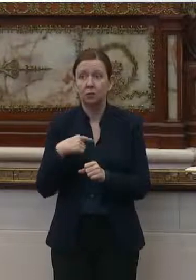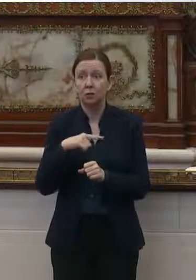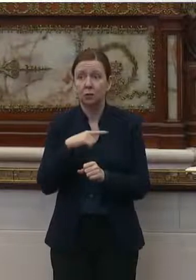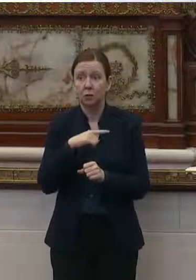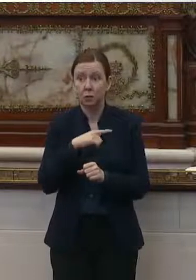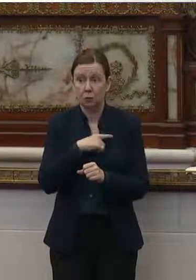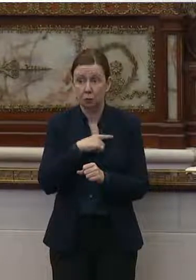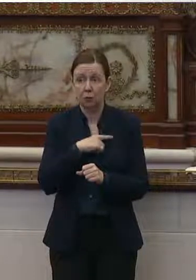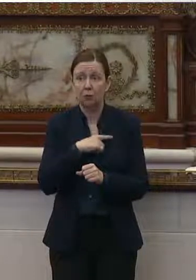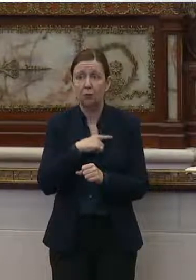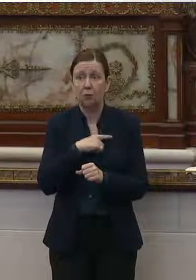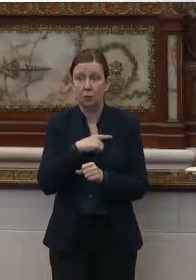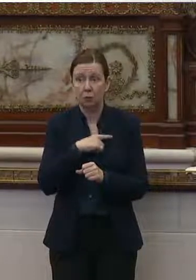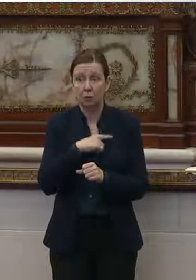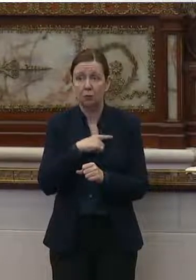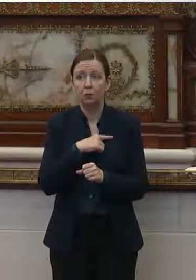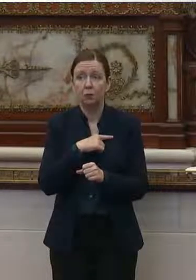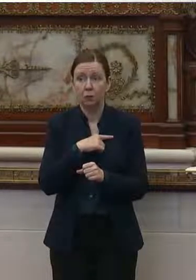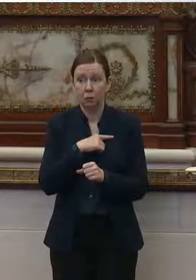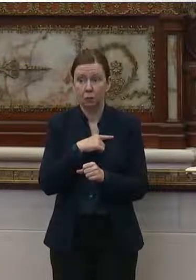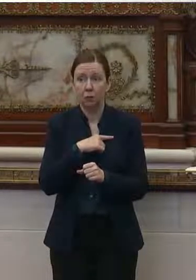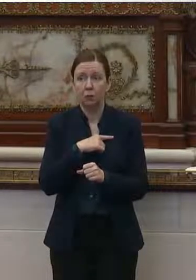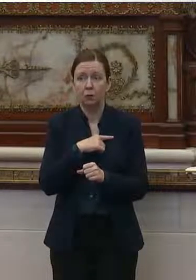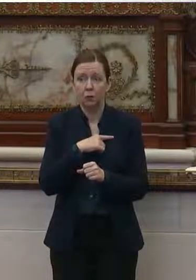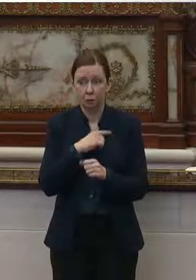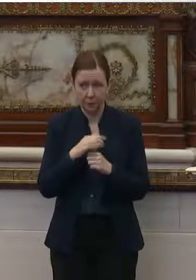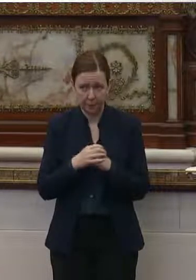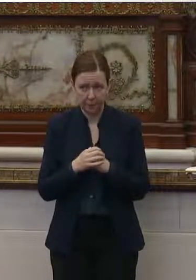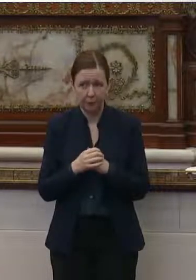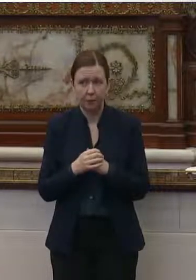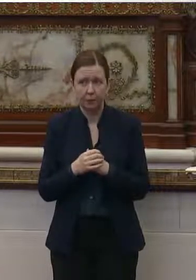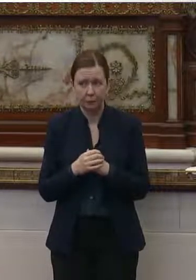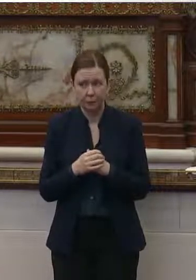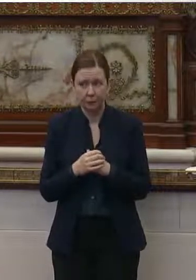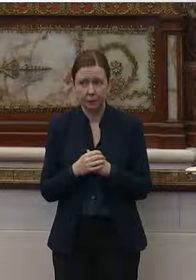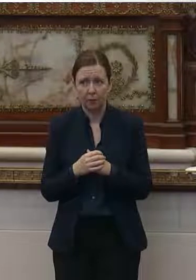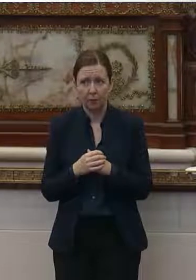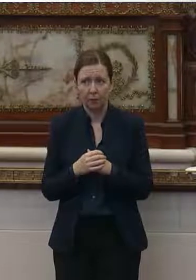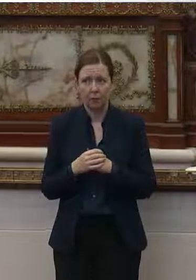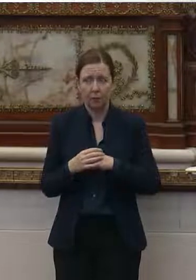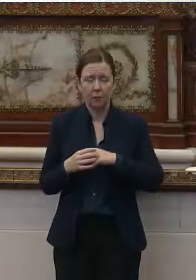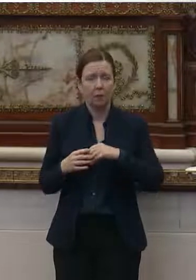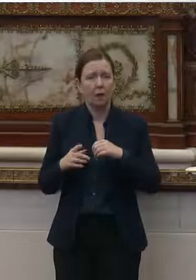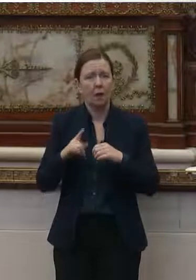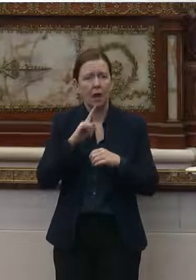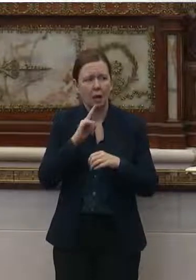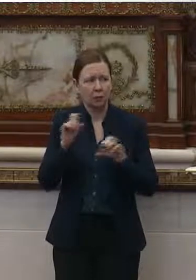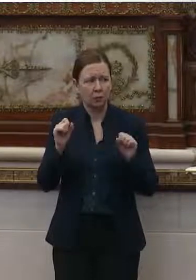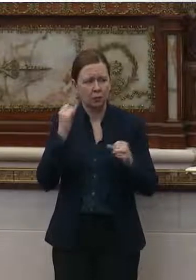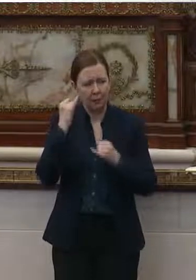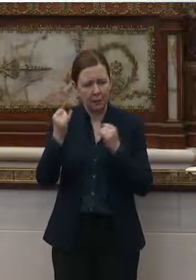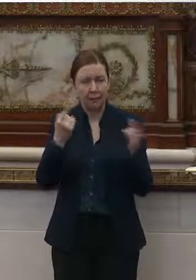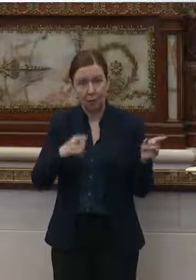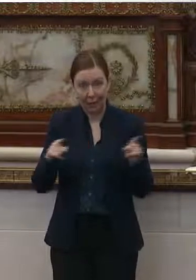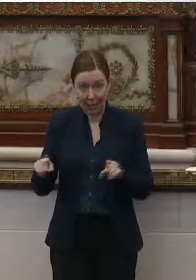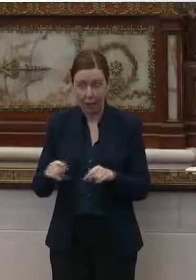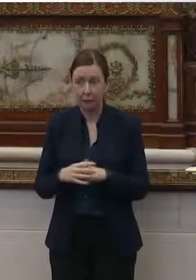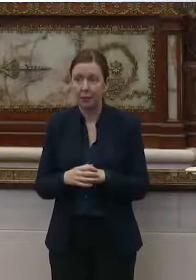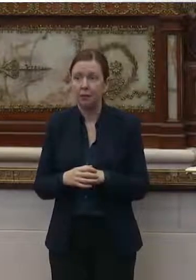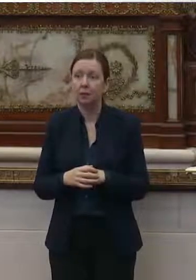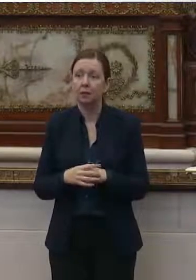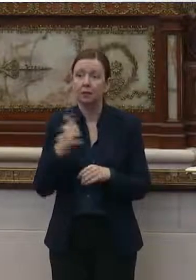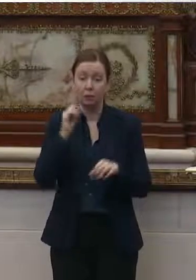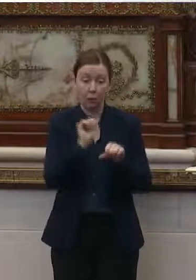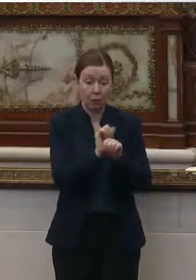brought and sold twice. I'm sure you can imagine a shakeup that calls, not just for the